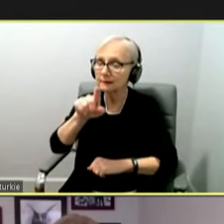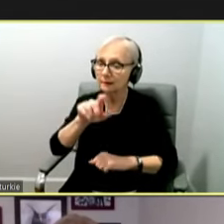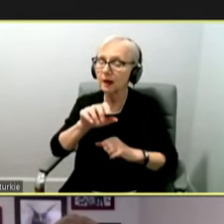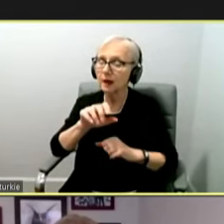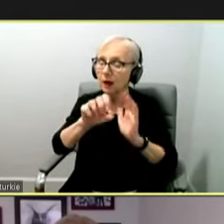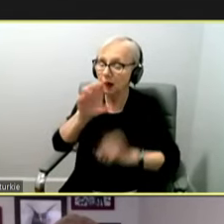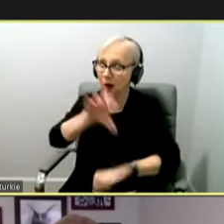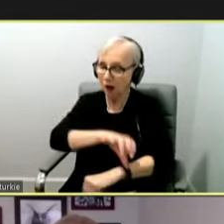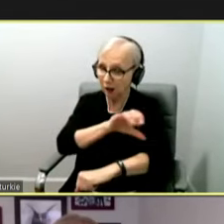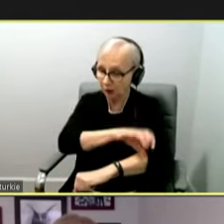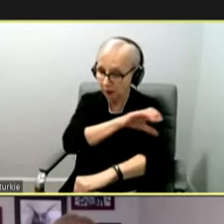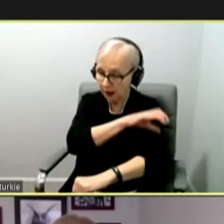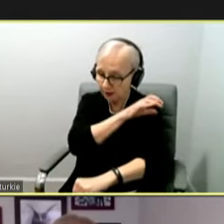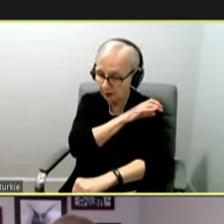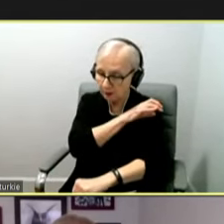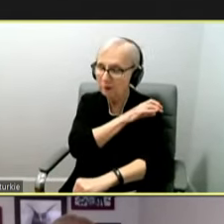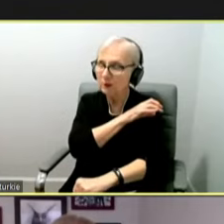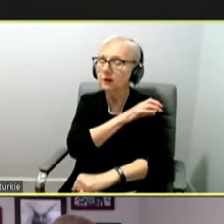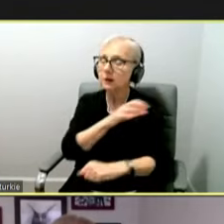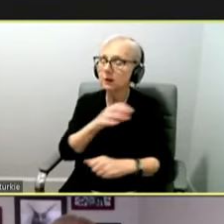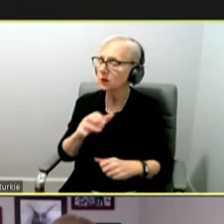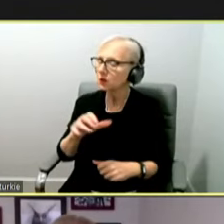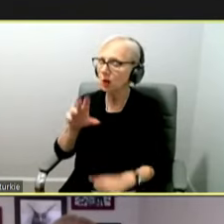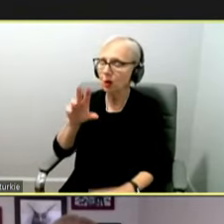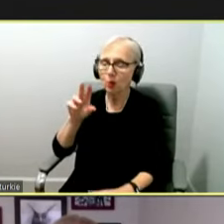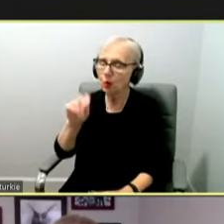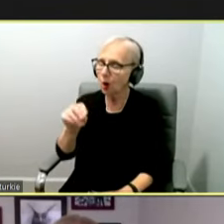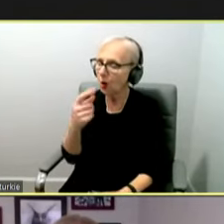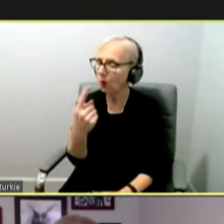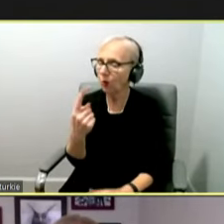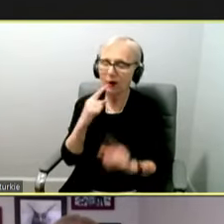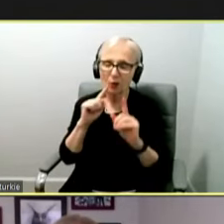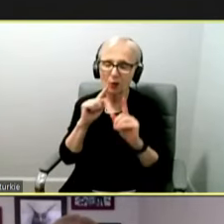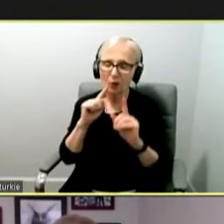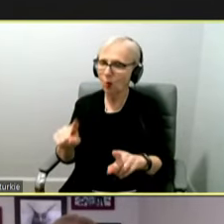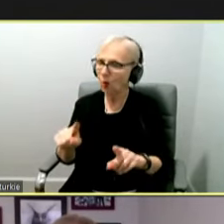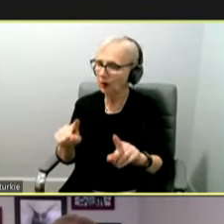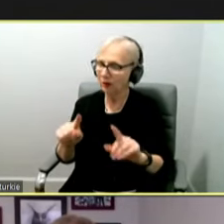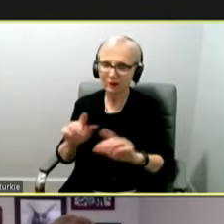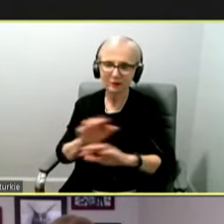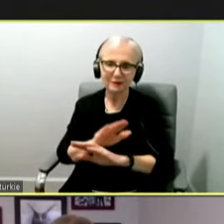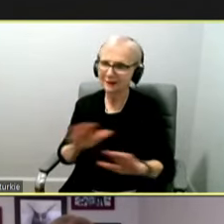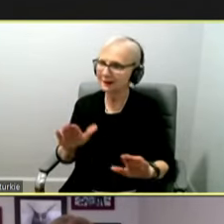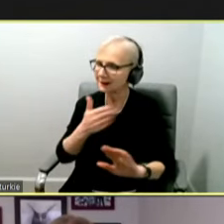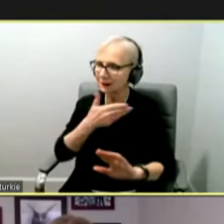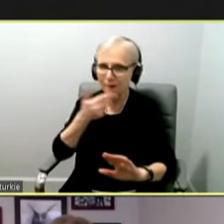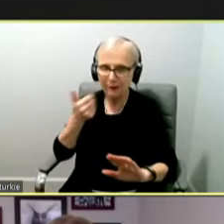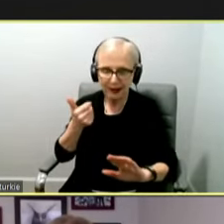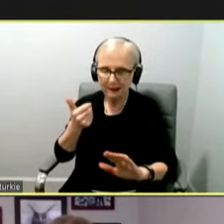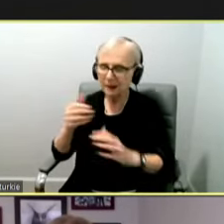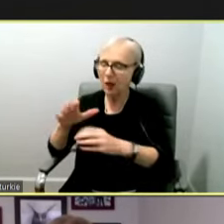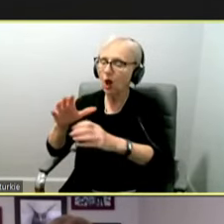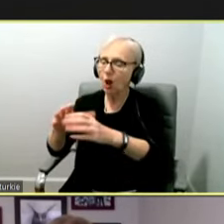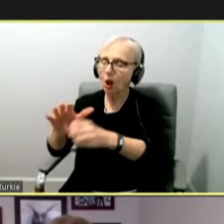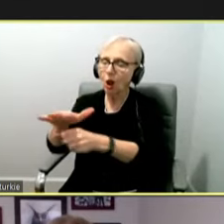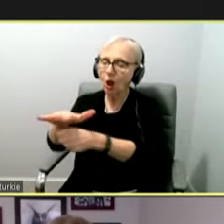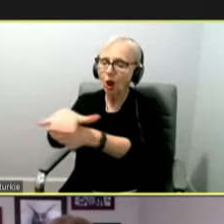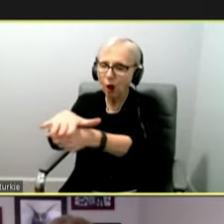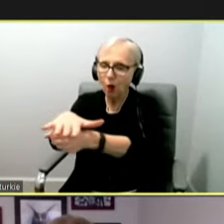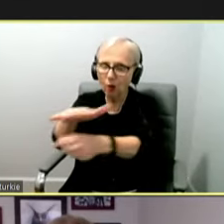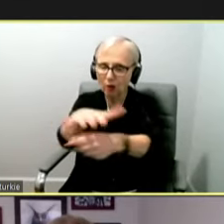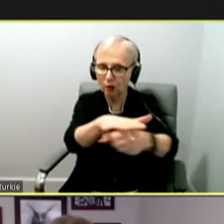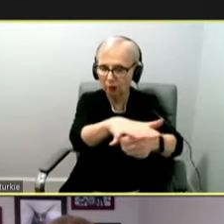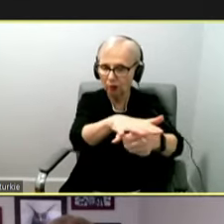state is unlikely to be an effective technique. And so we are continuing to work with our local public health partners,